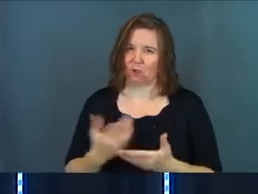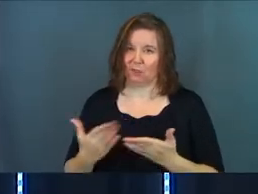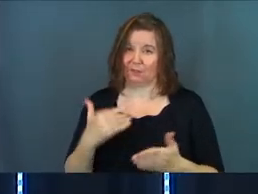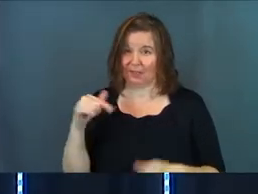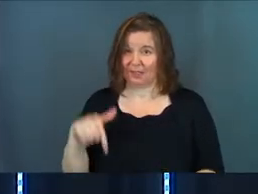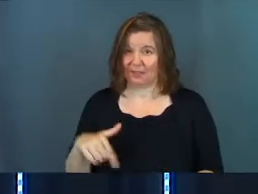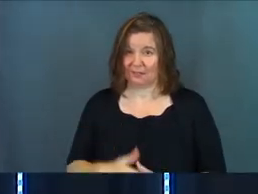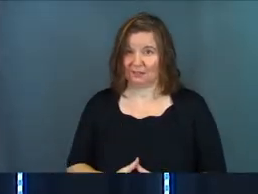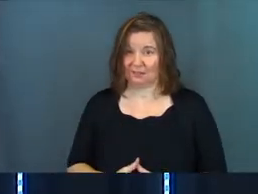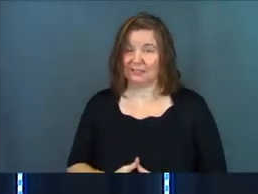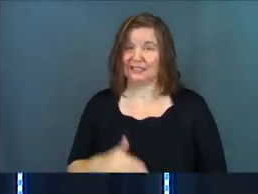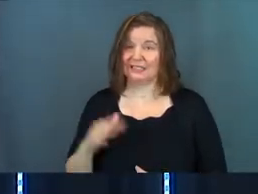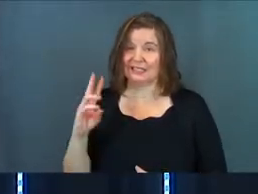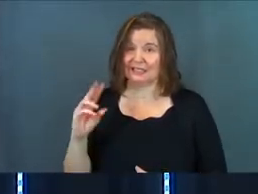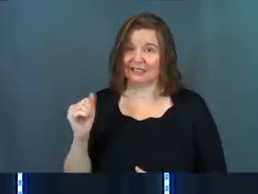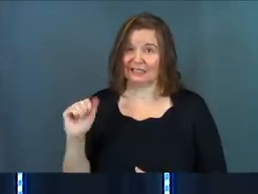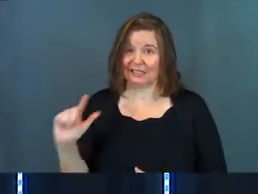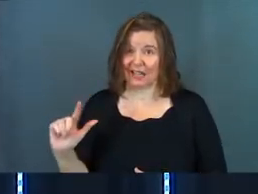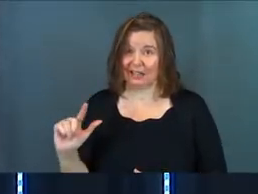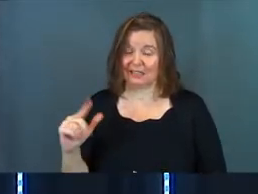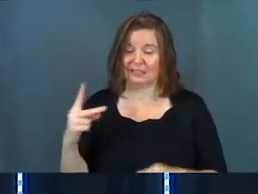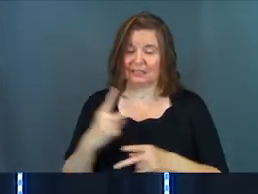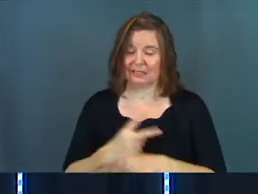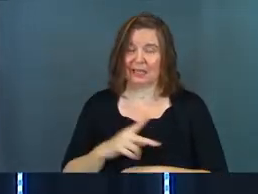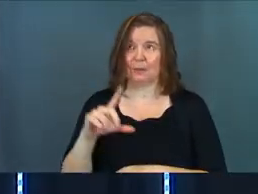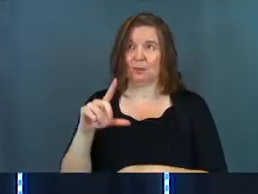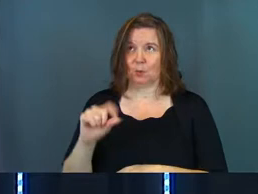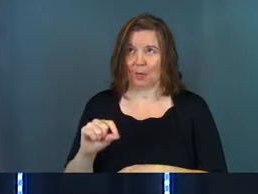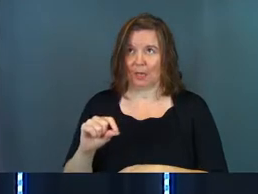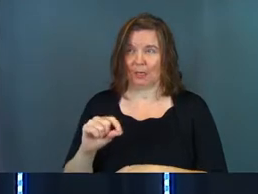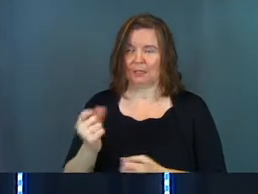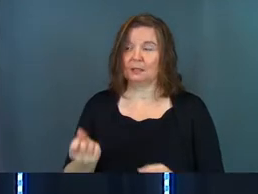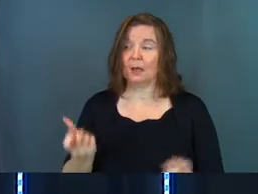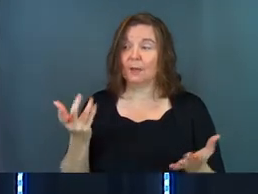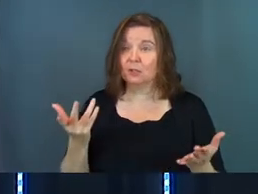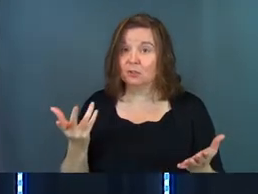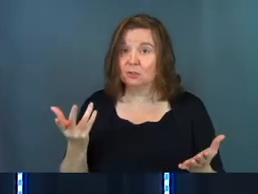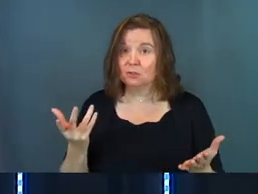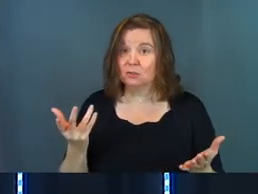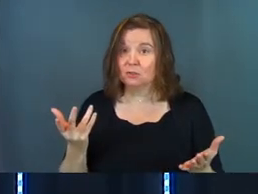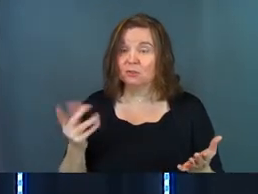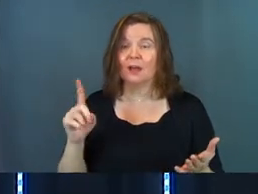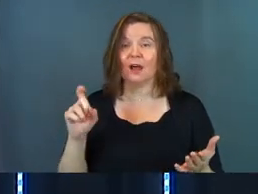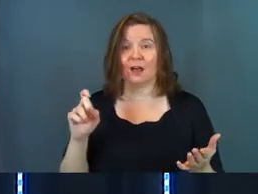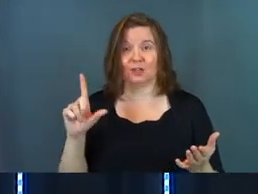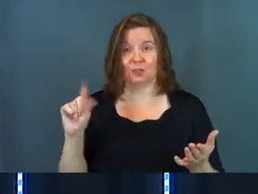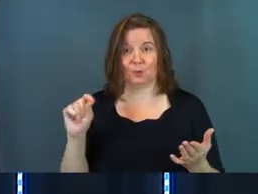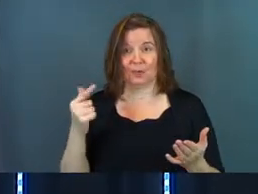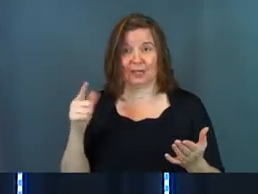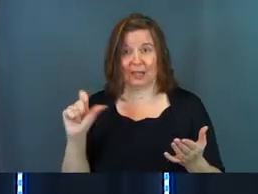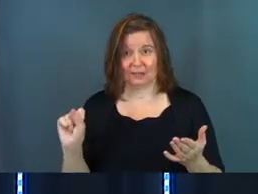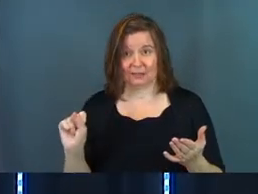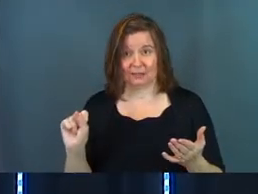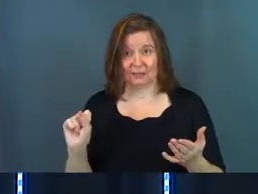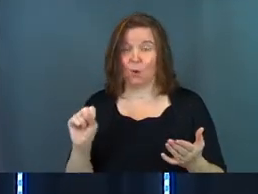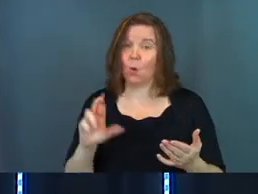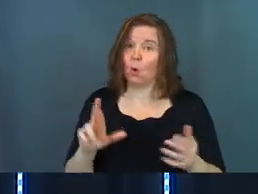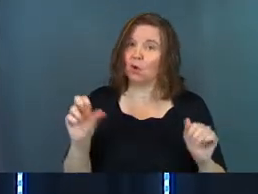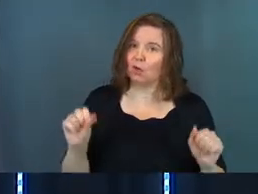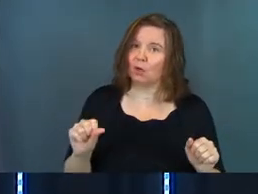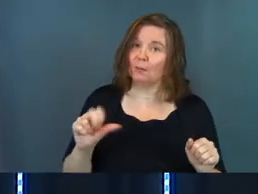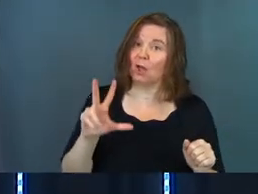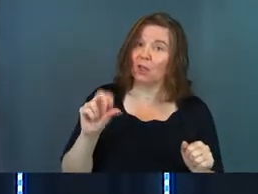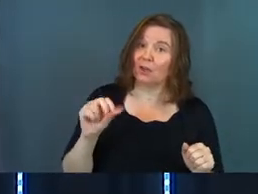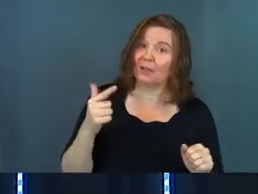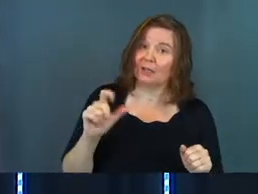service on this. Six gallons times 20 is how much? 120 gallons. Or it could have